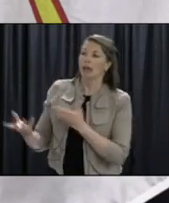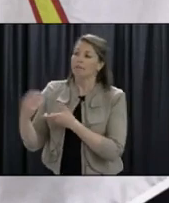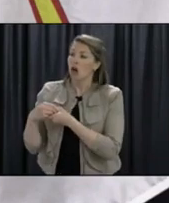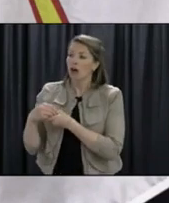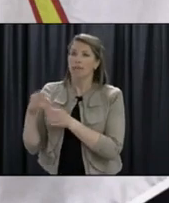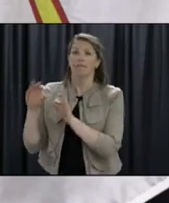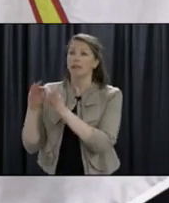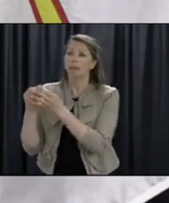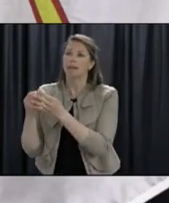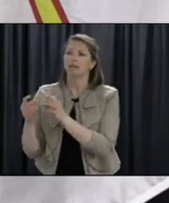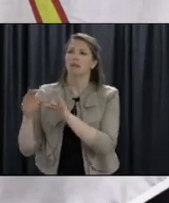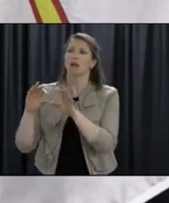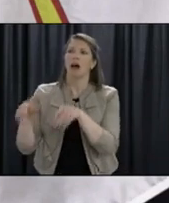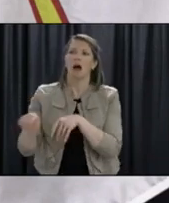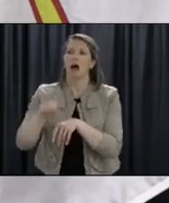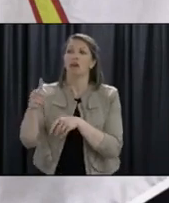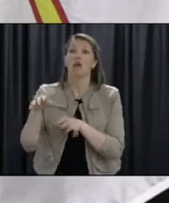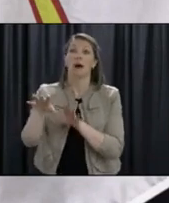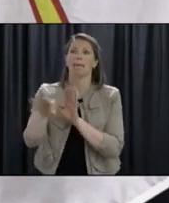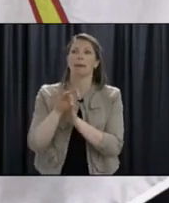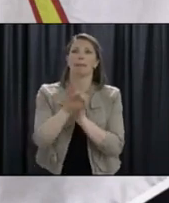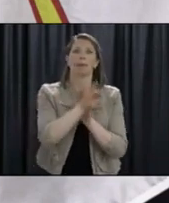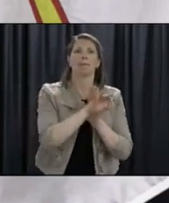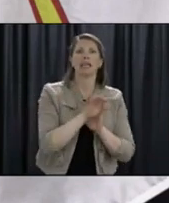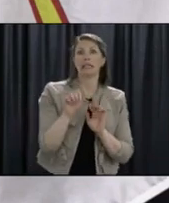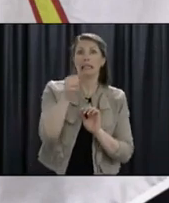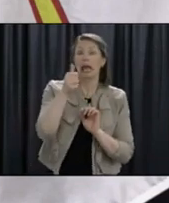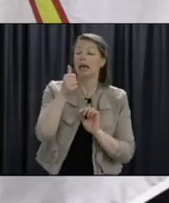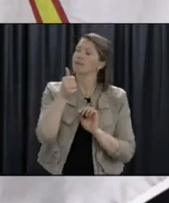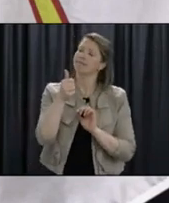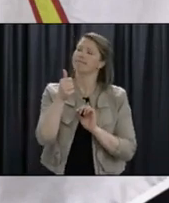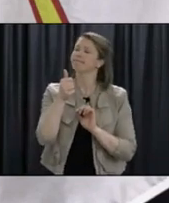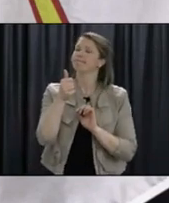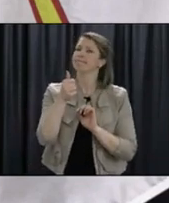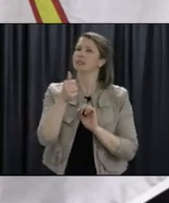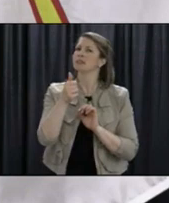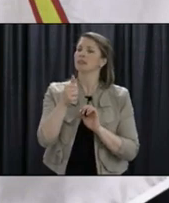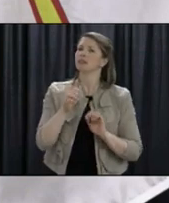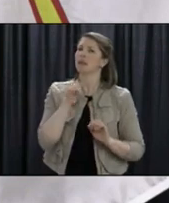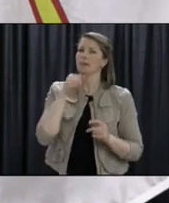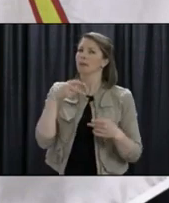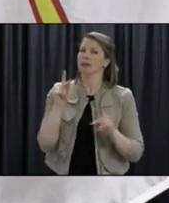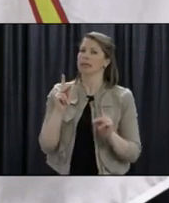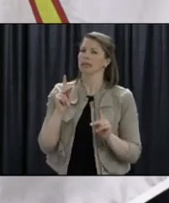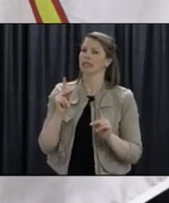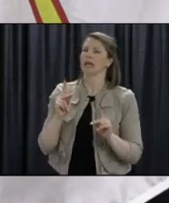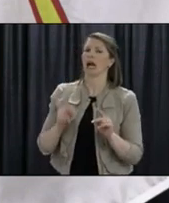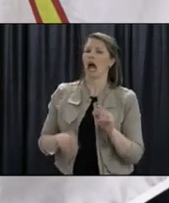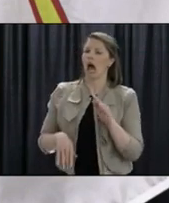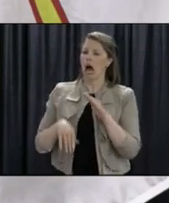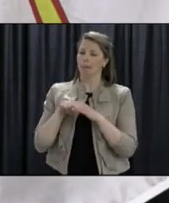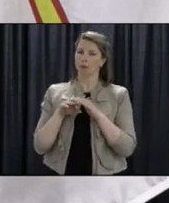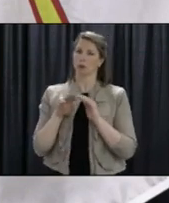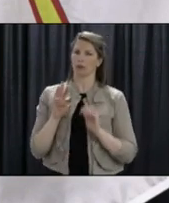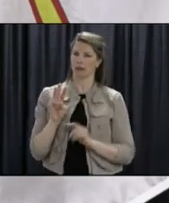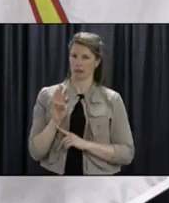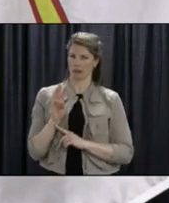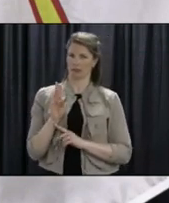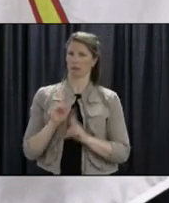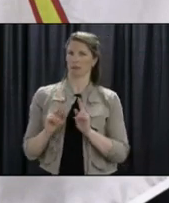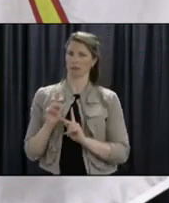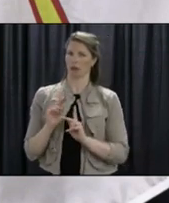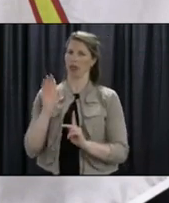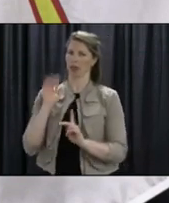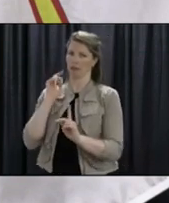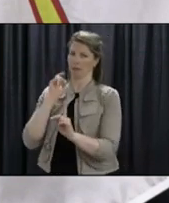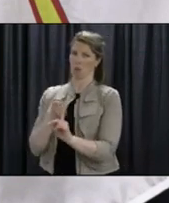premier had said. In terms of your question, I think spatial structure is really important to the province. And it's one of the advantages the